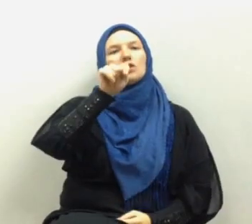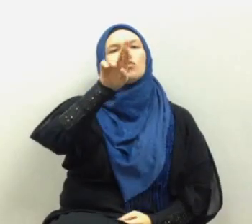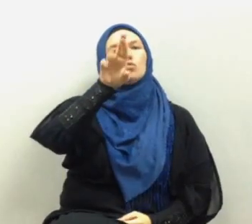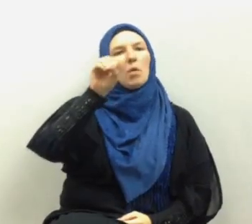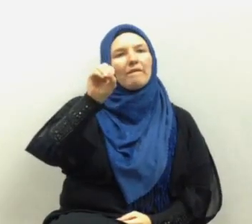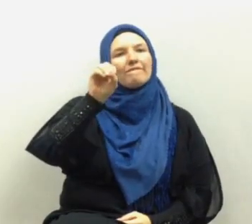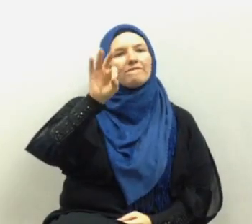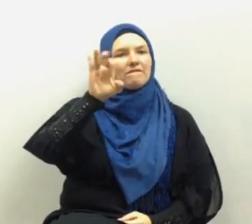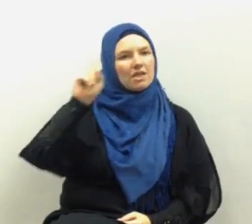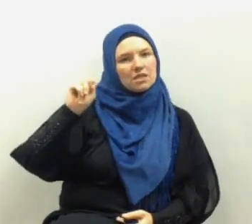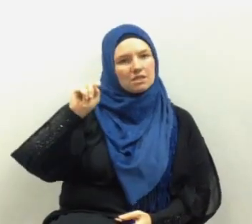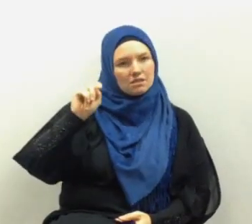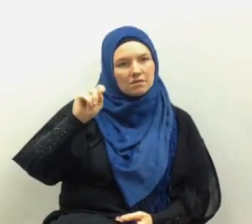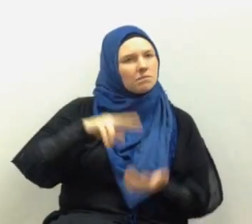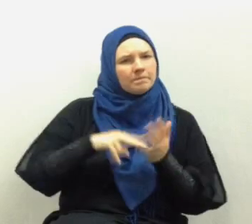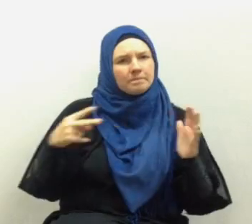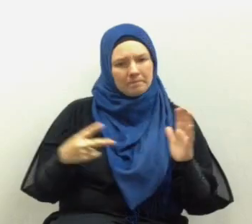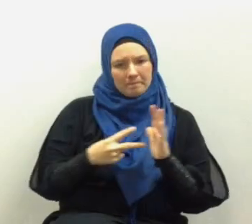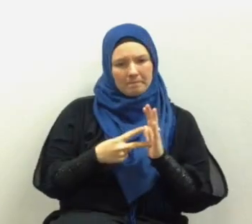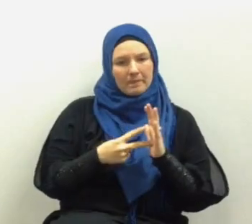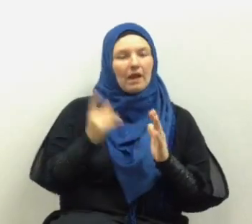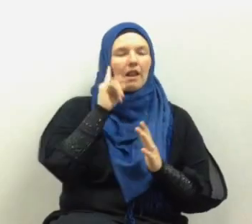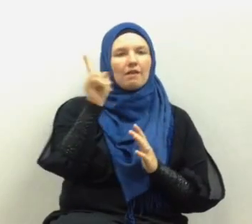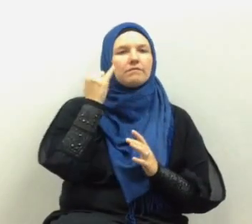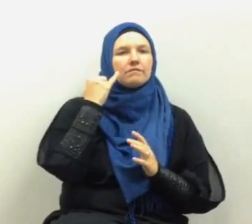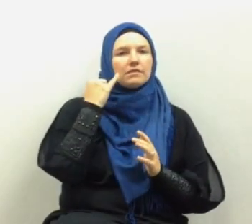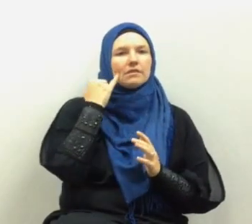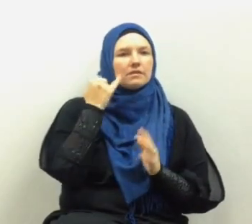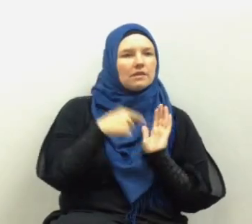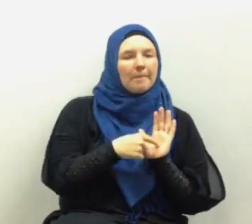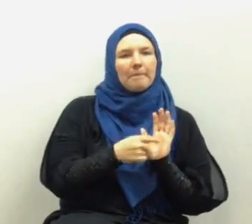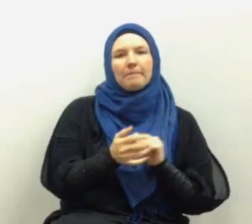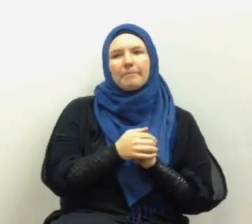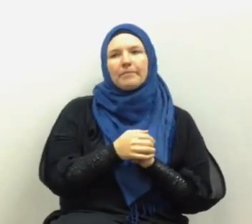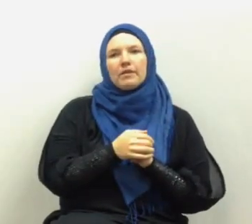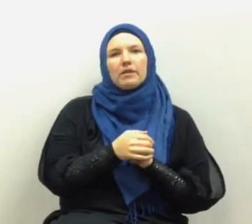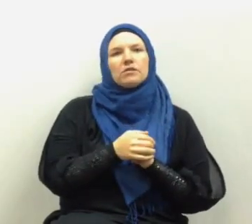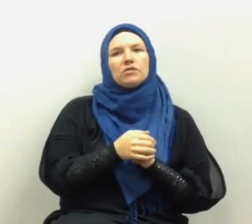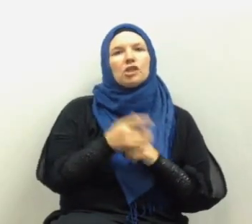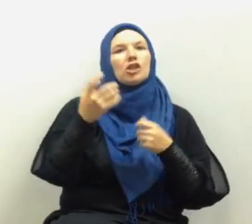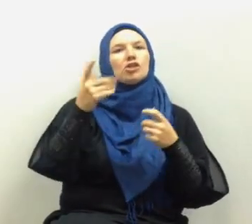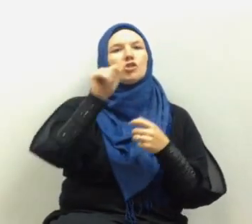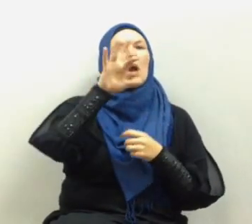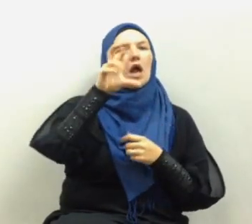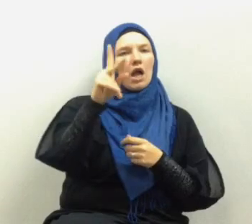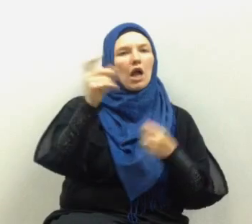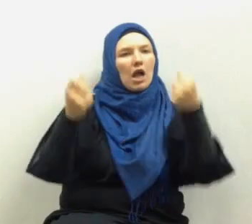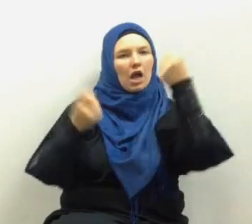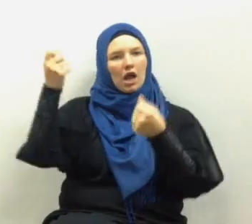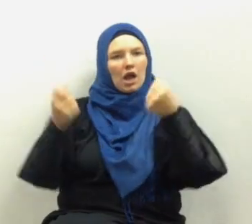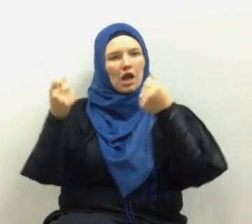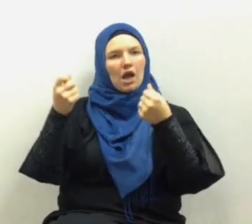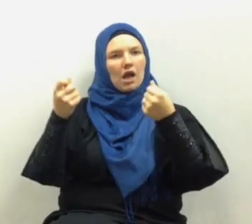that is not cut for something and you want to fit it in it like a truck engine